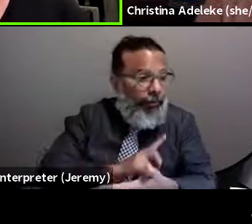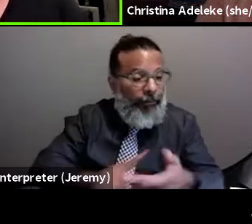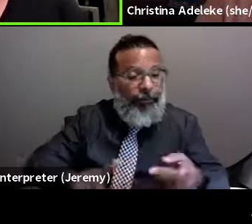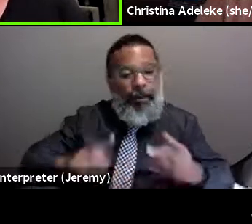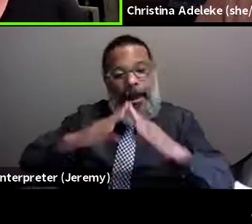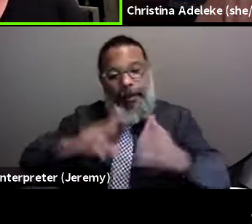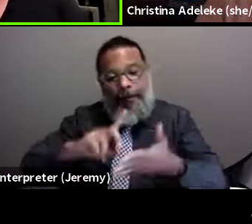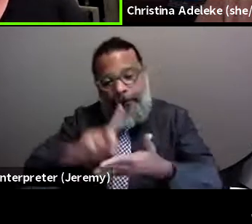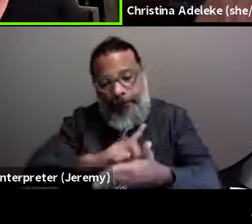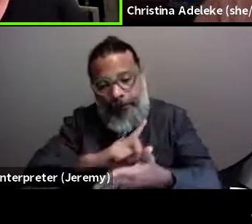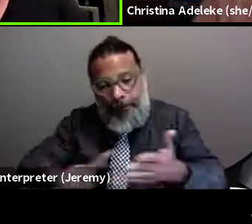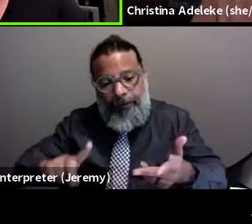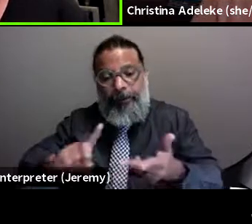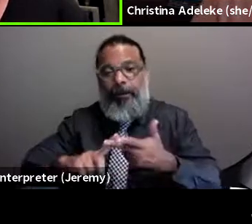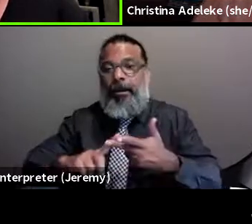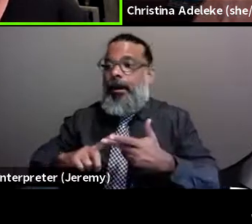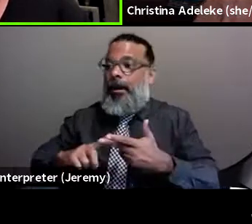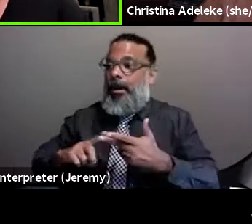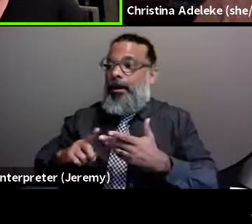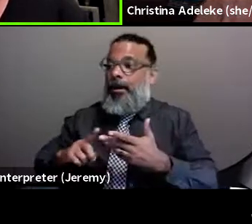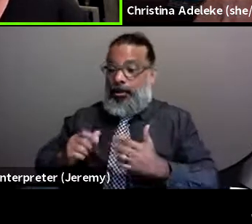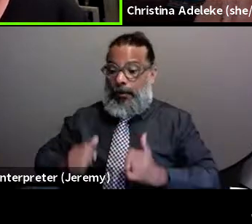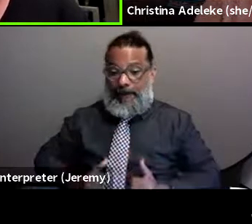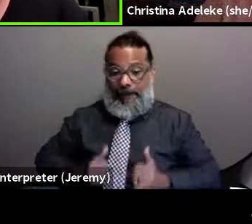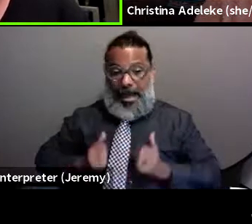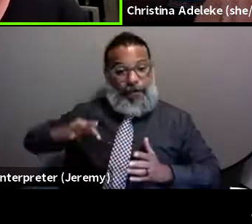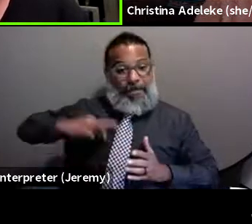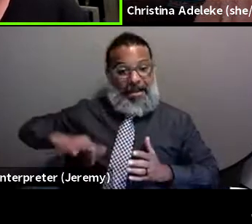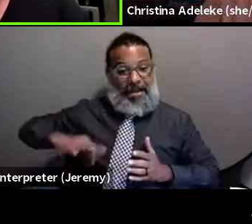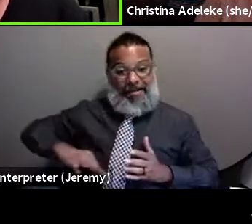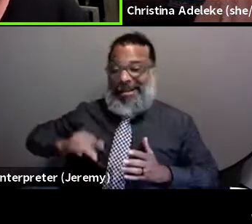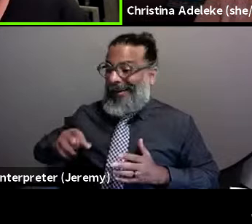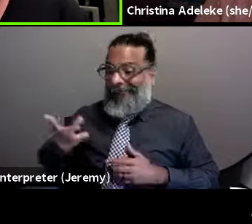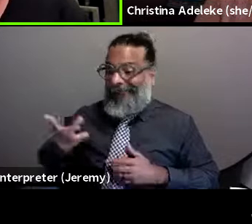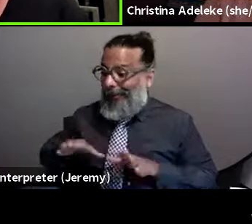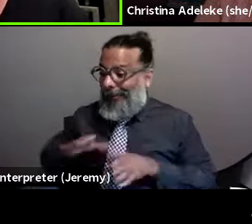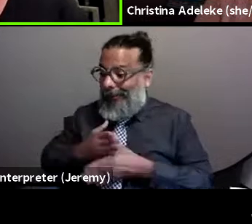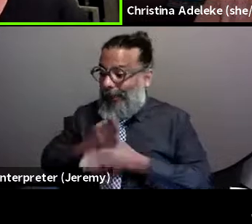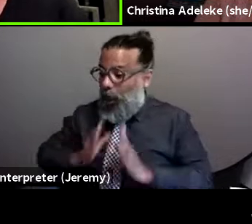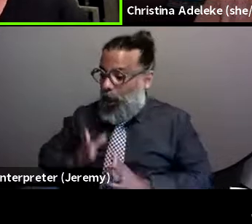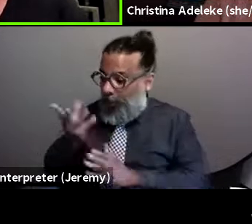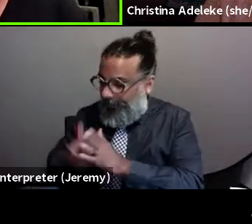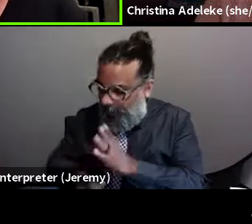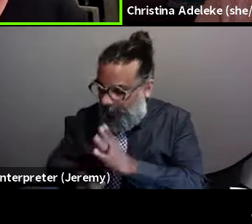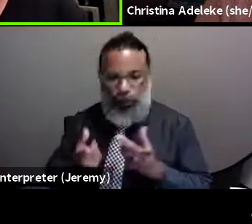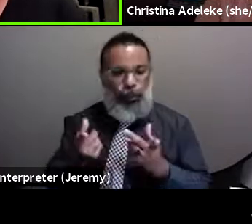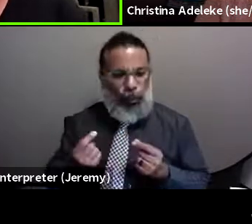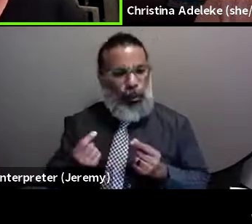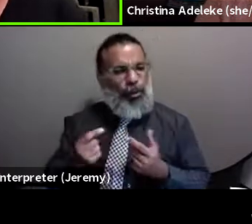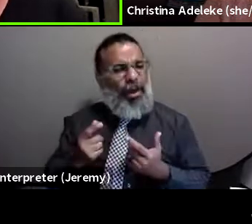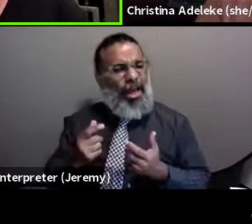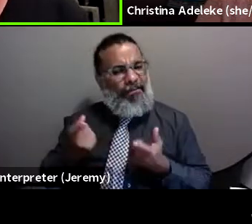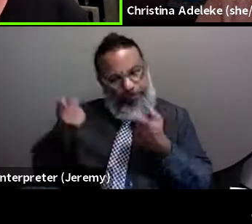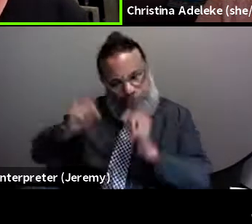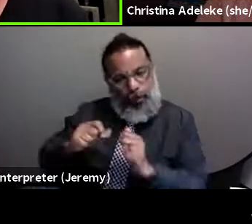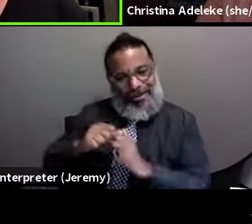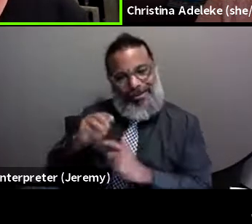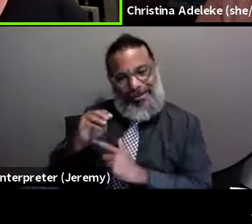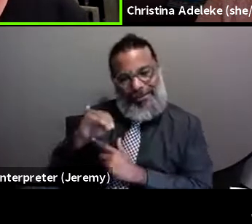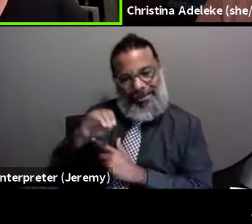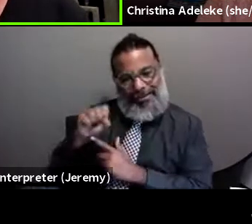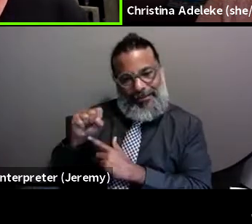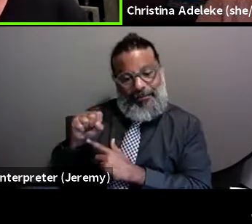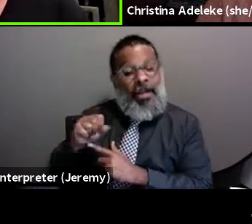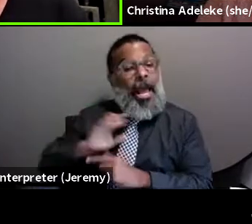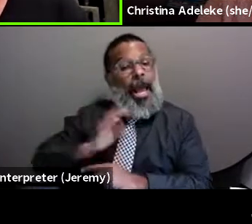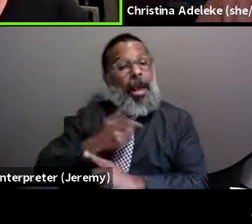We have this collaboration with the Mississippi State Department of Health and our goal is to offer legal